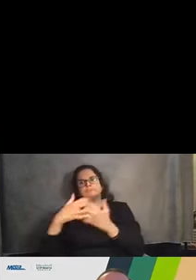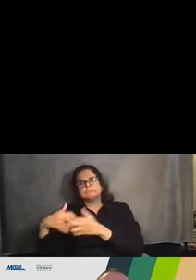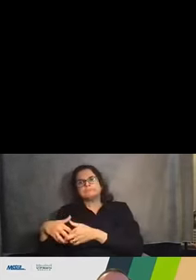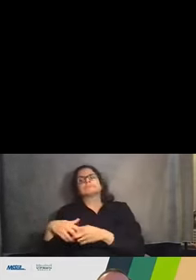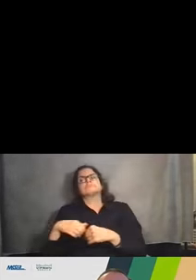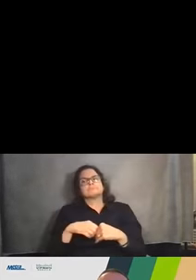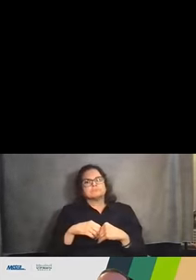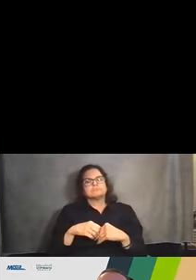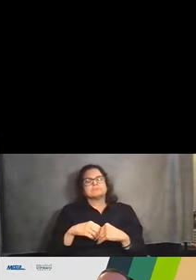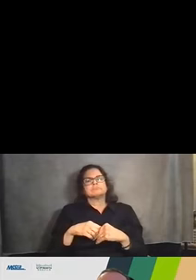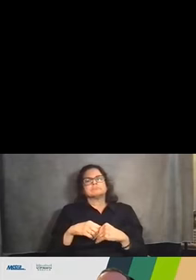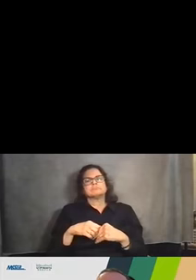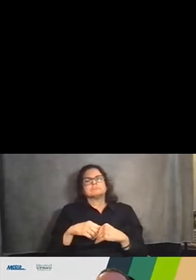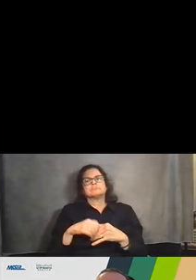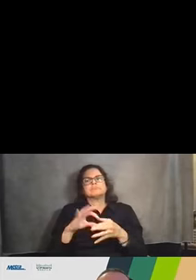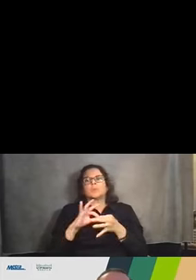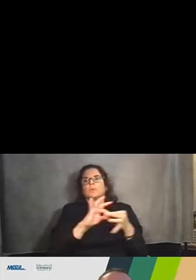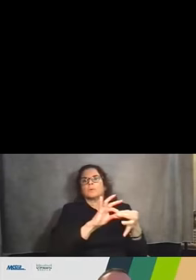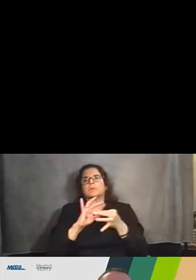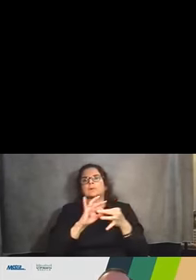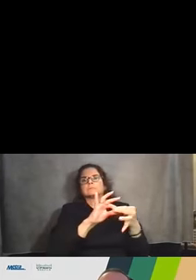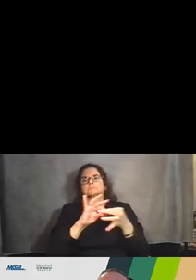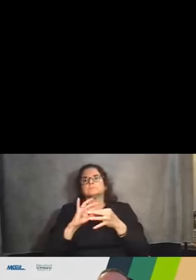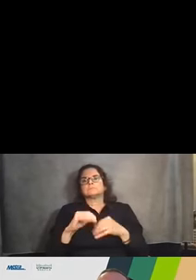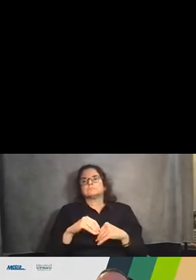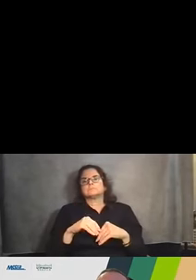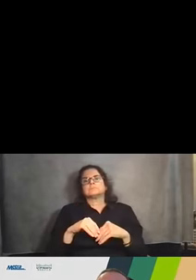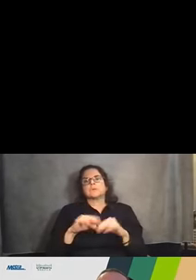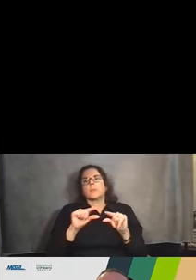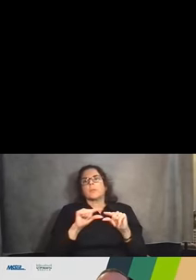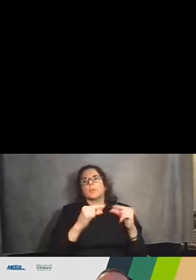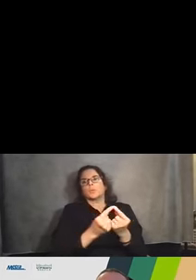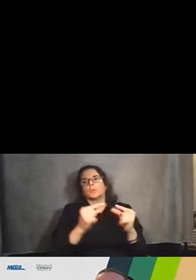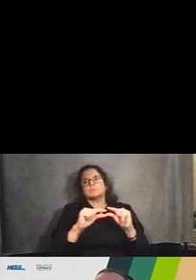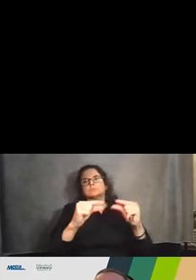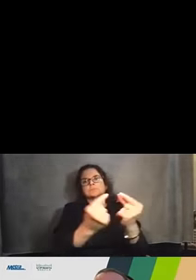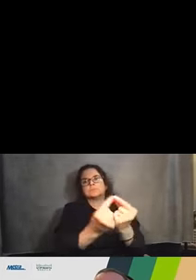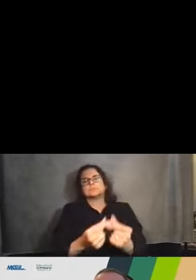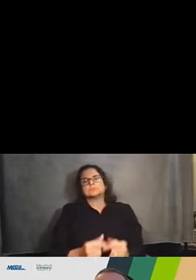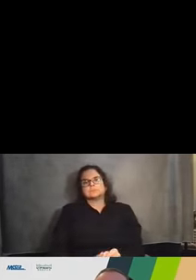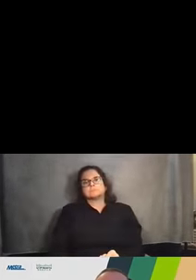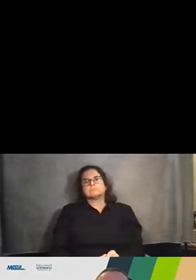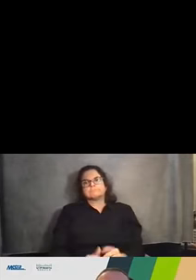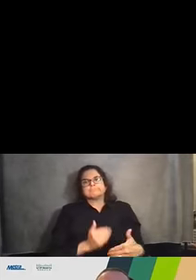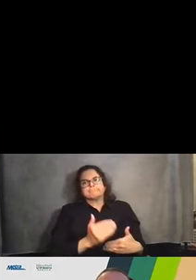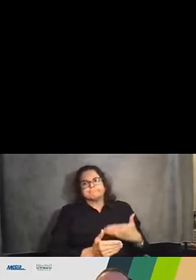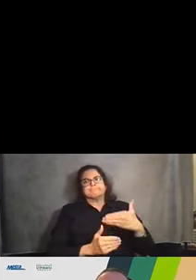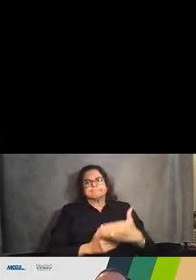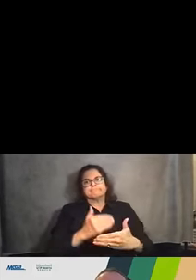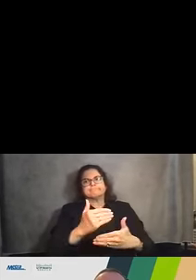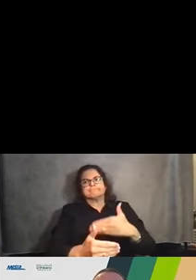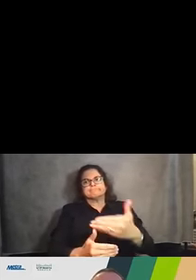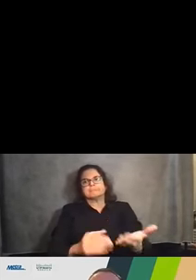ongoing coordination with some of these groups as we proceed through the planning and design process.